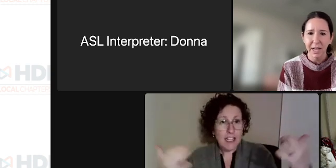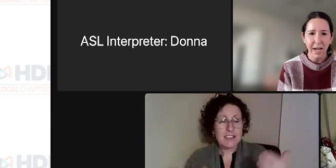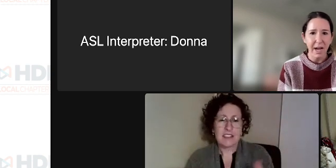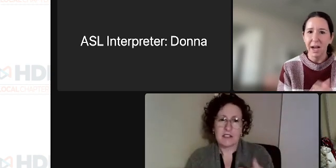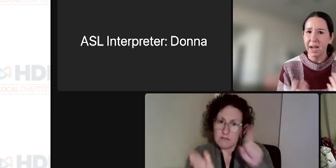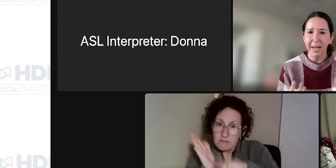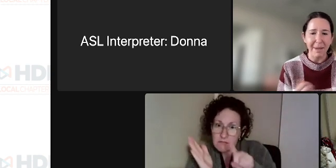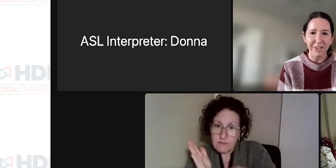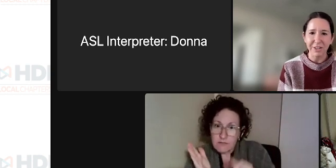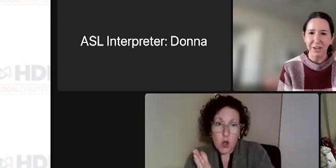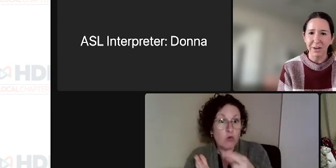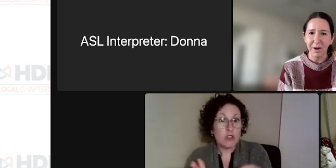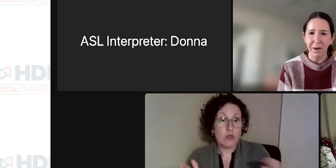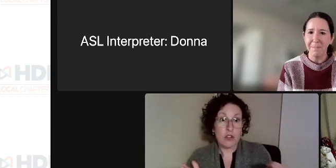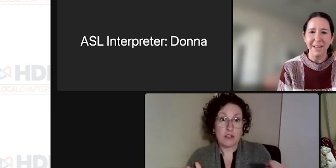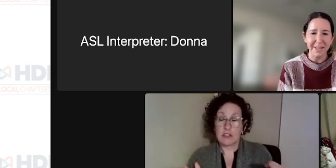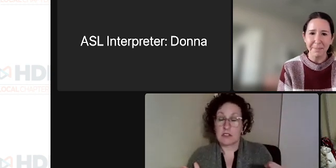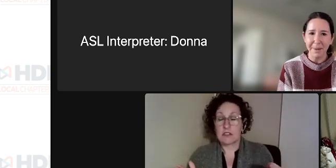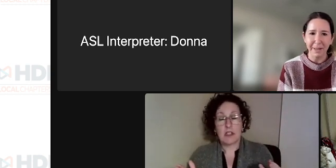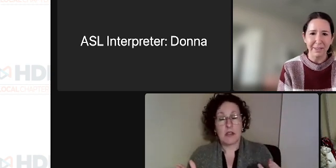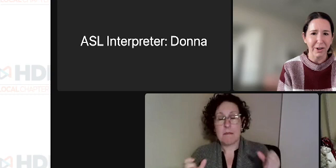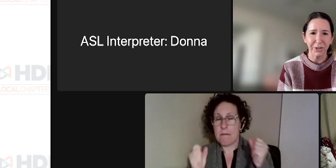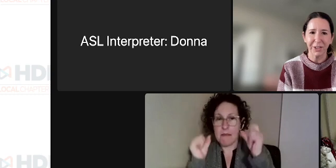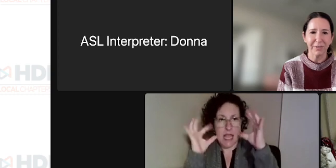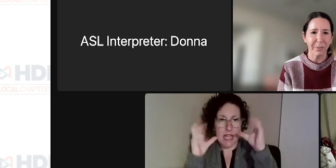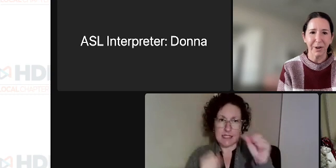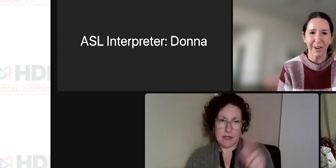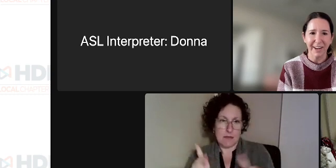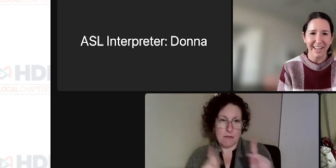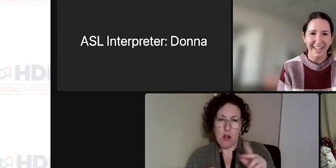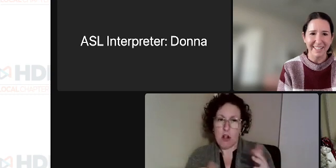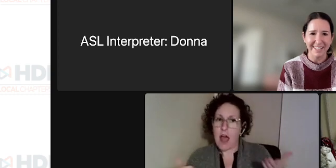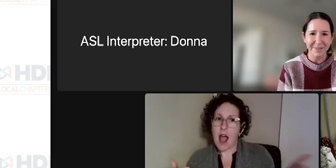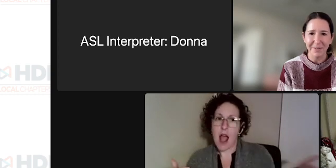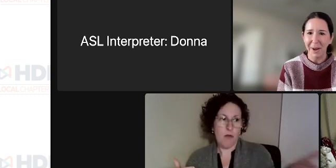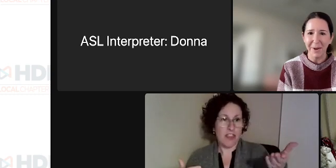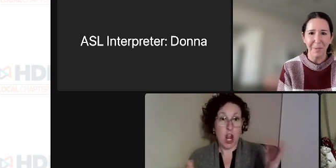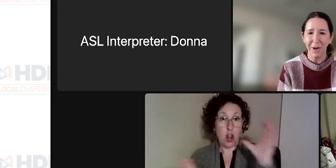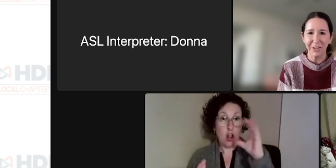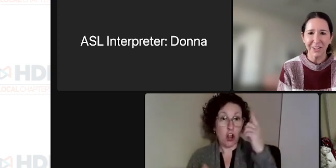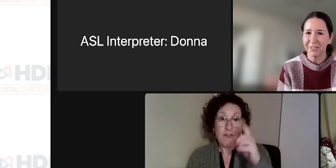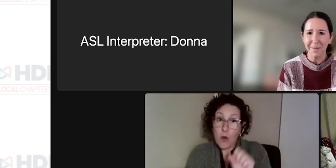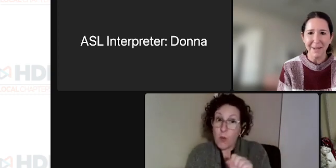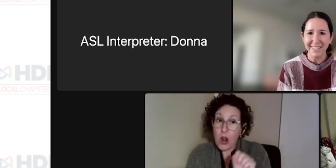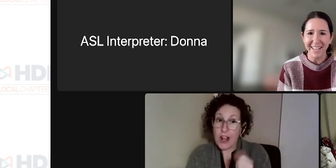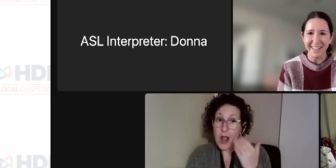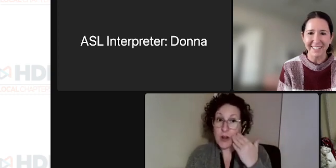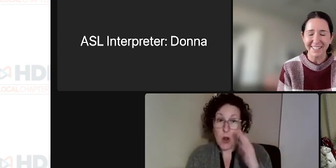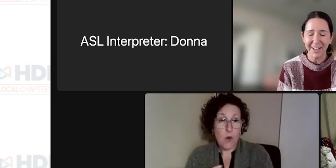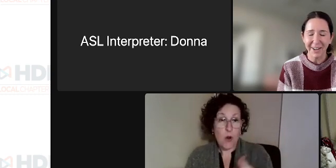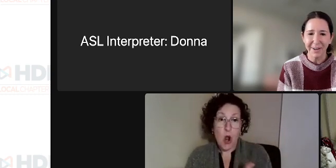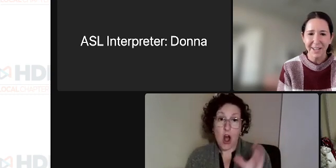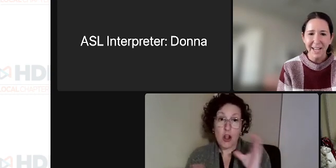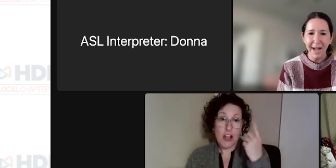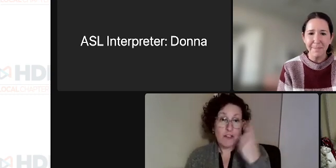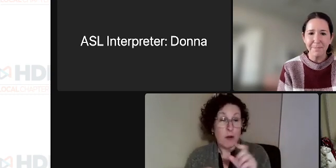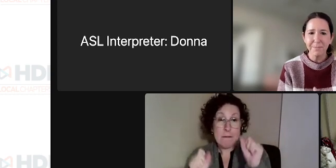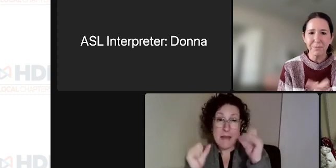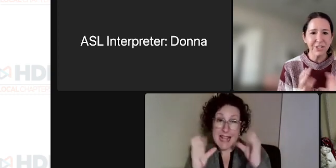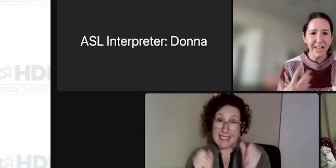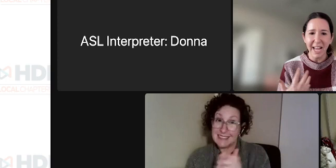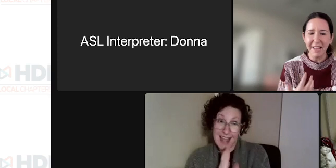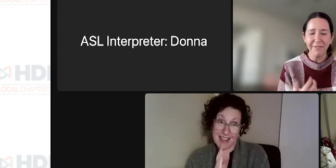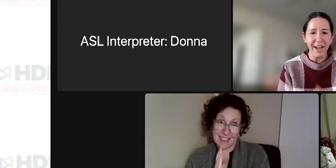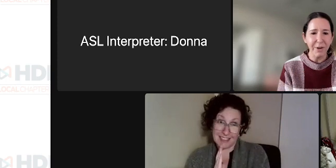uh i can imagine there are amazing people out there looking for work and i know we're all looking for amazing talent so um